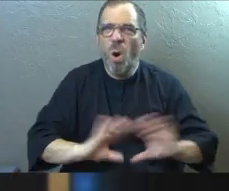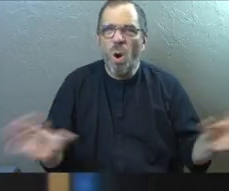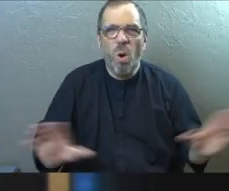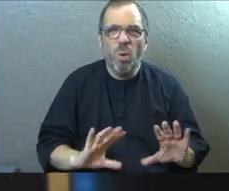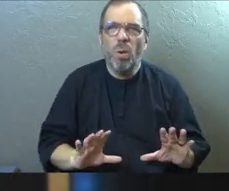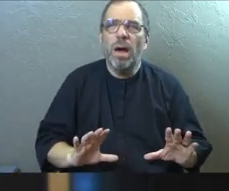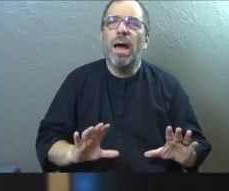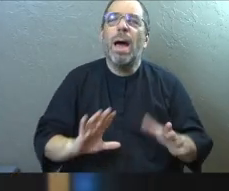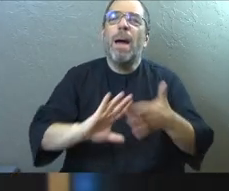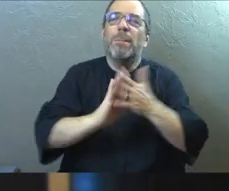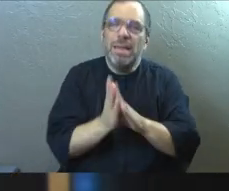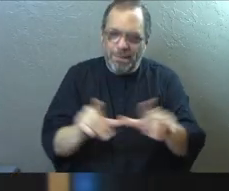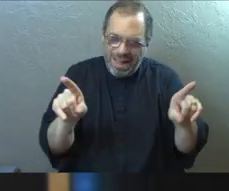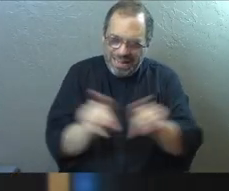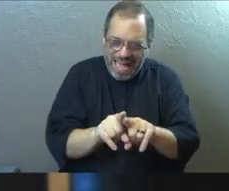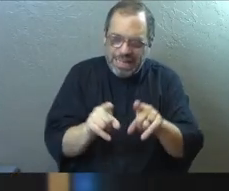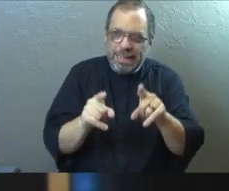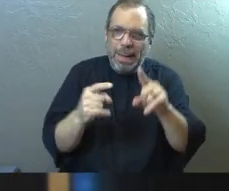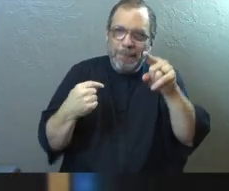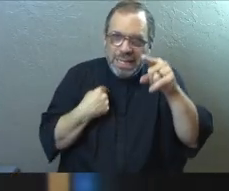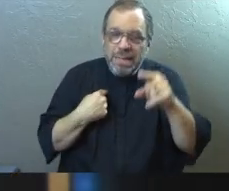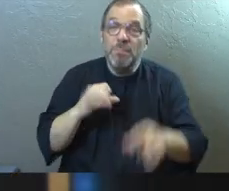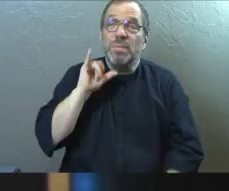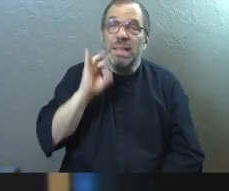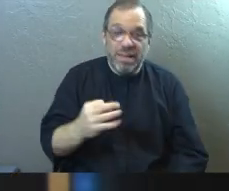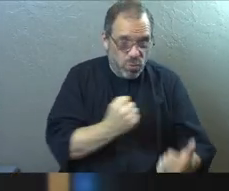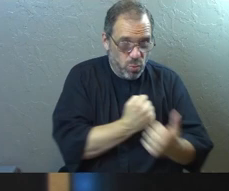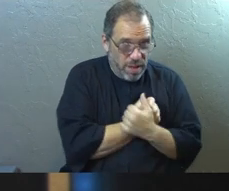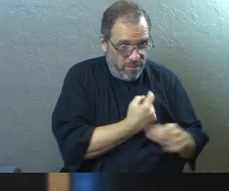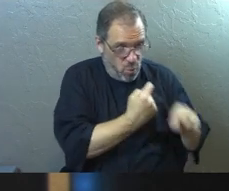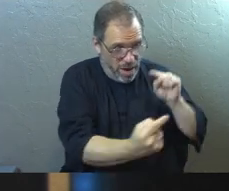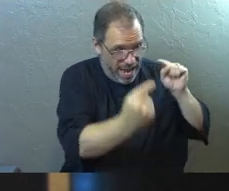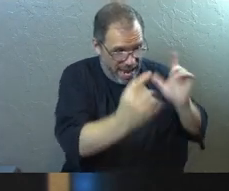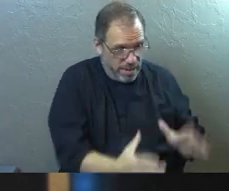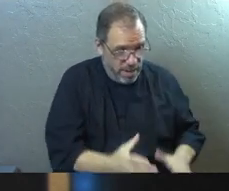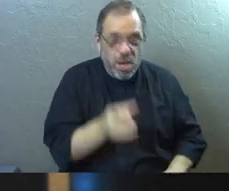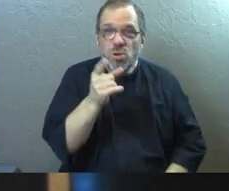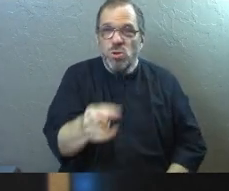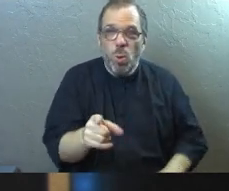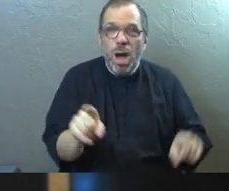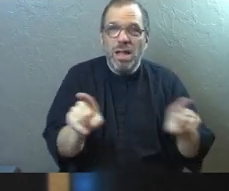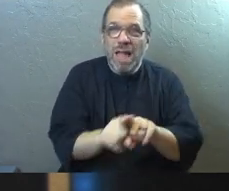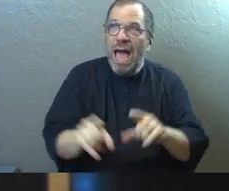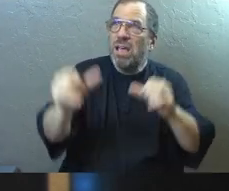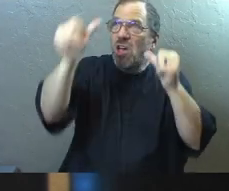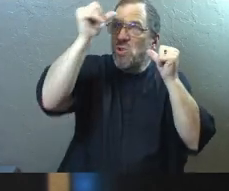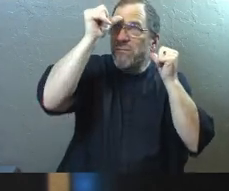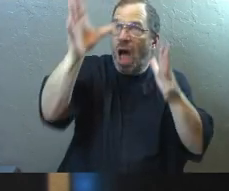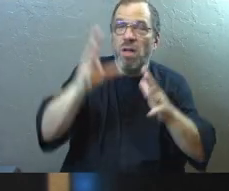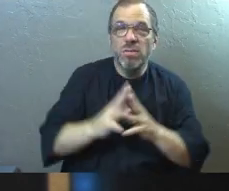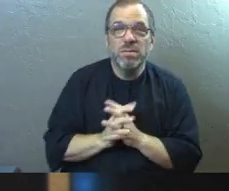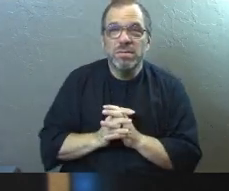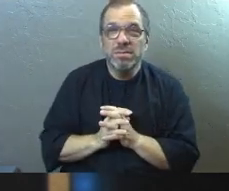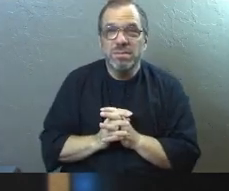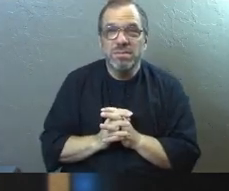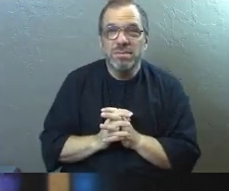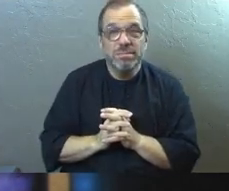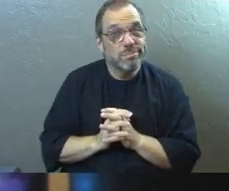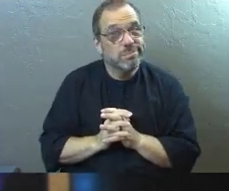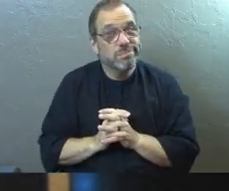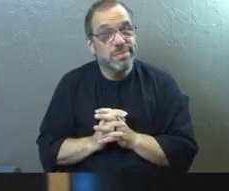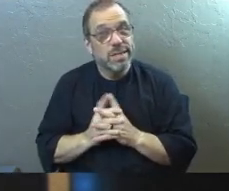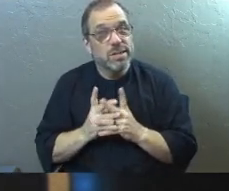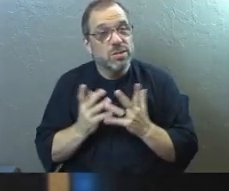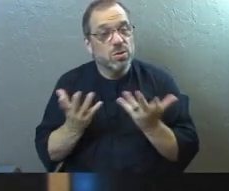He's like, be like that. If you love enemies, you're being like your Father. And